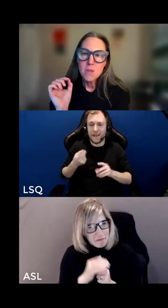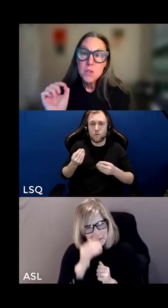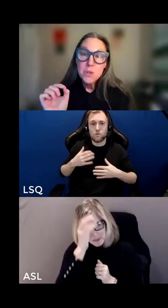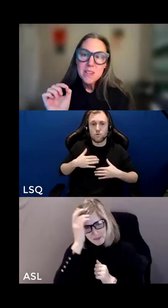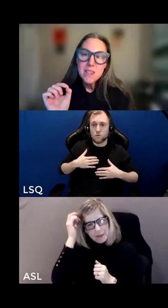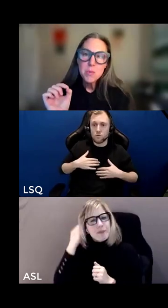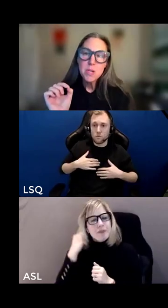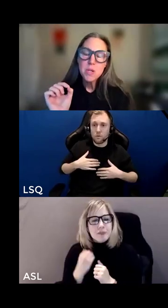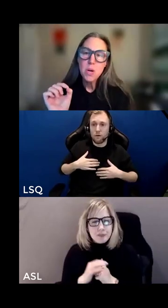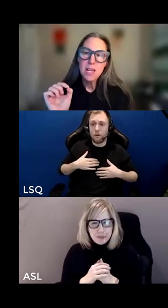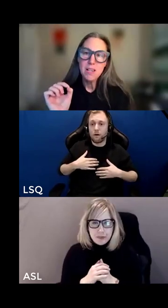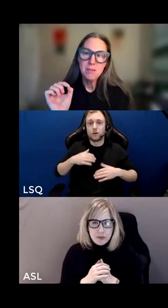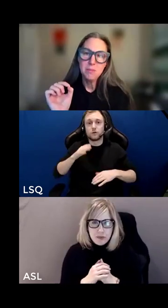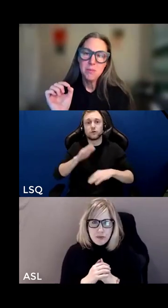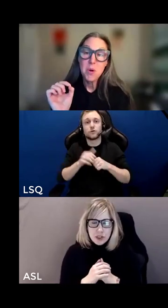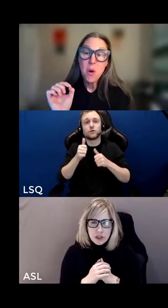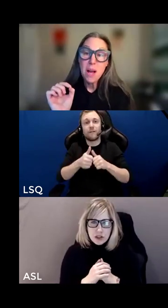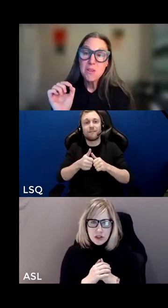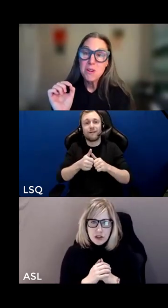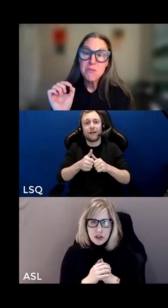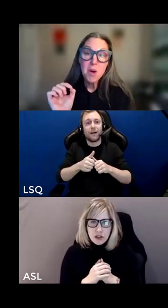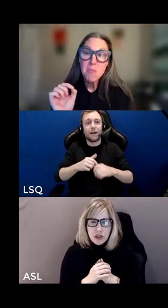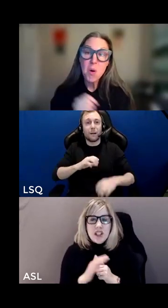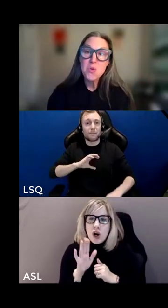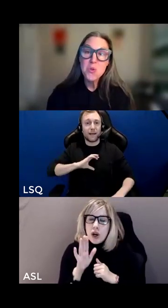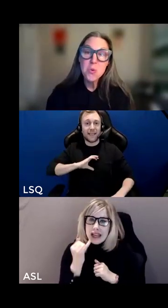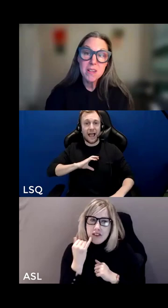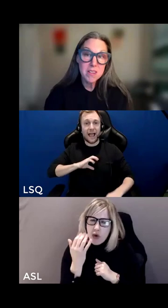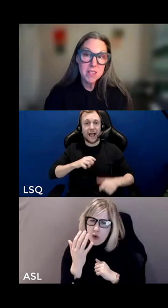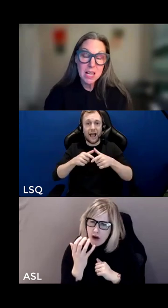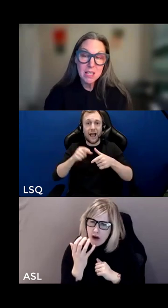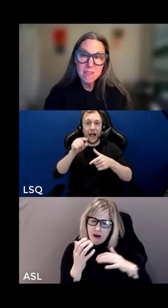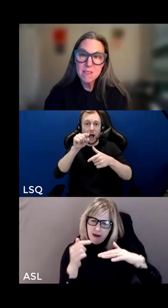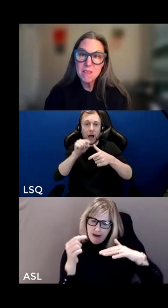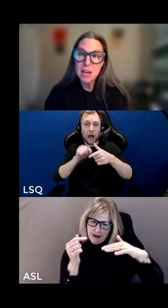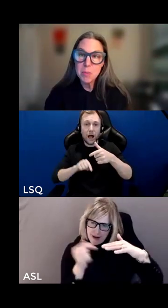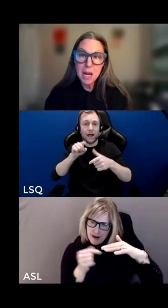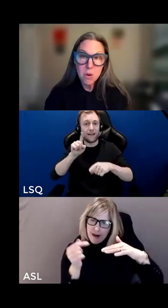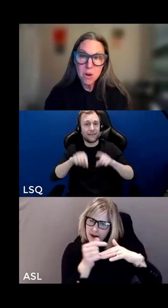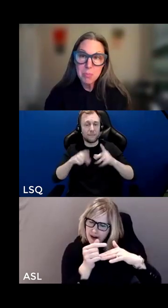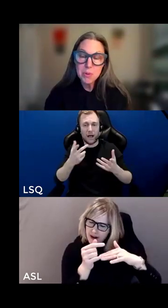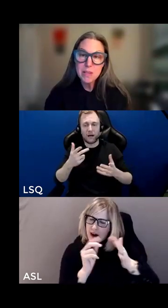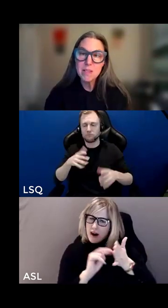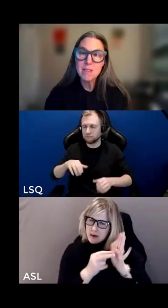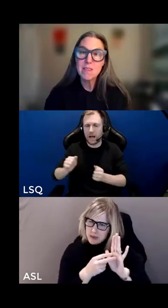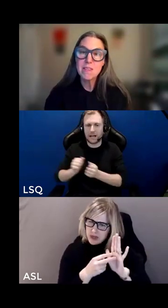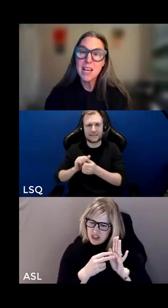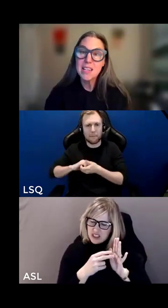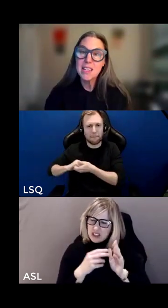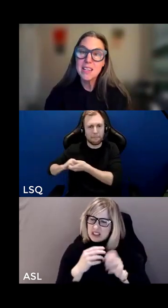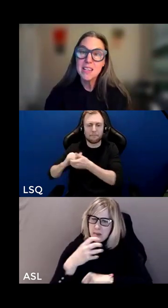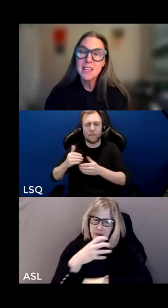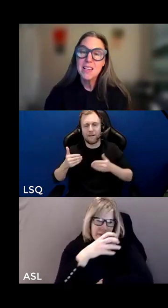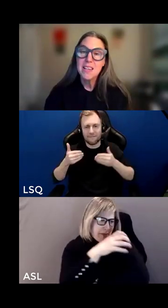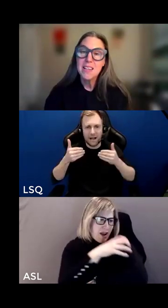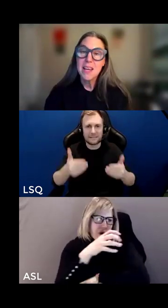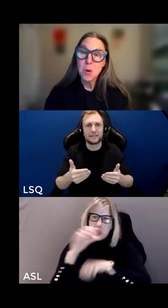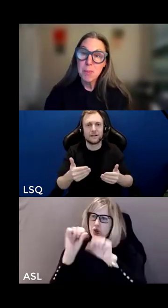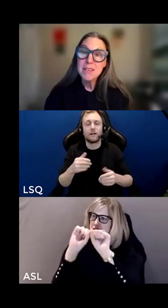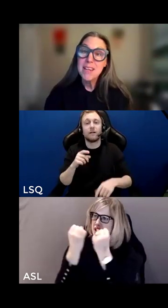so doing this work well requires a far more nuanced analysis of how power operates in society